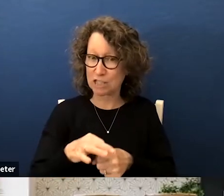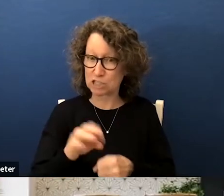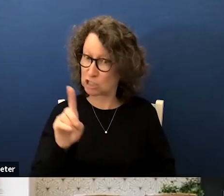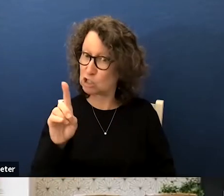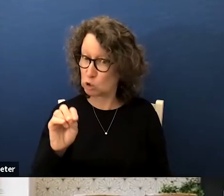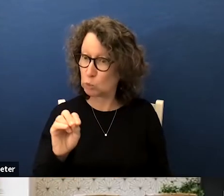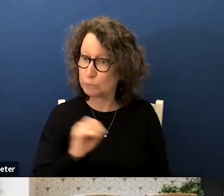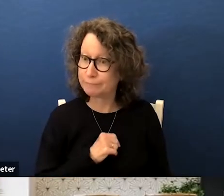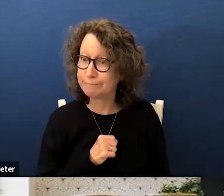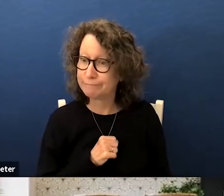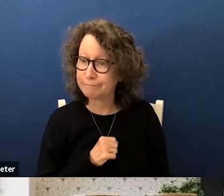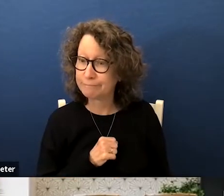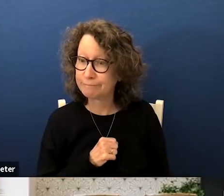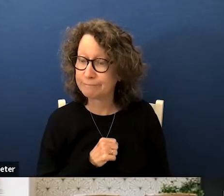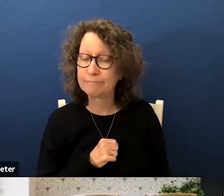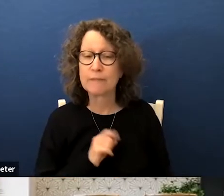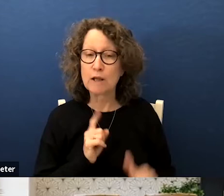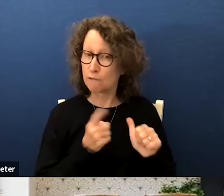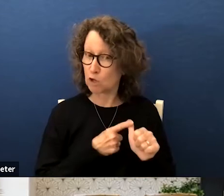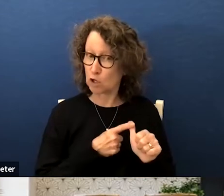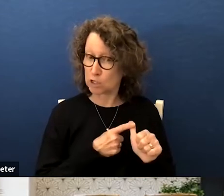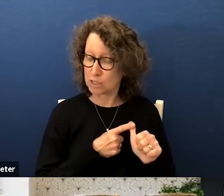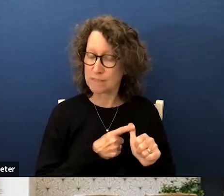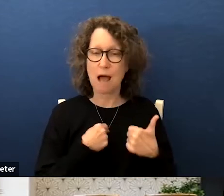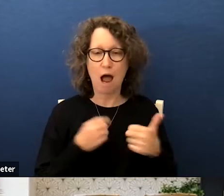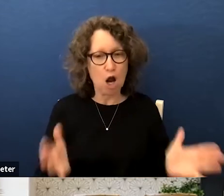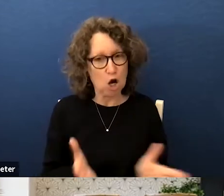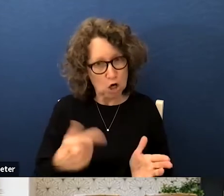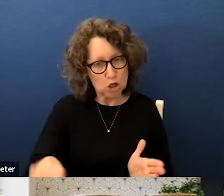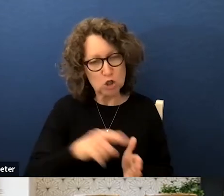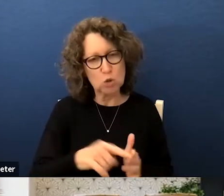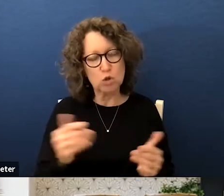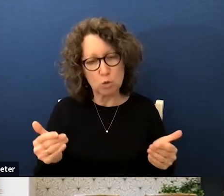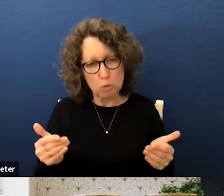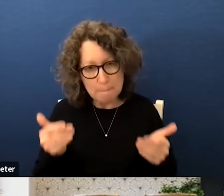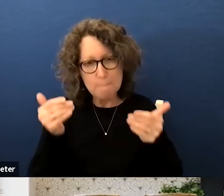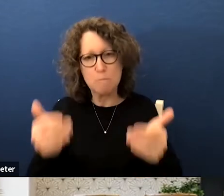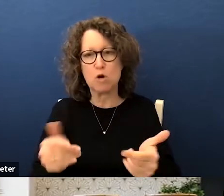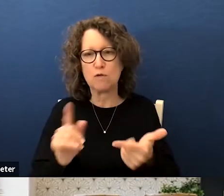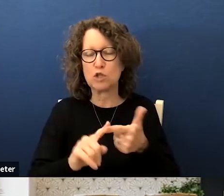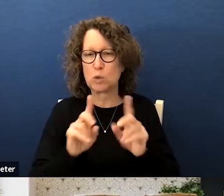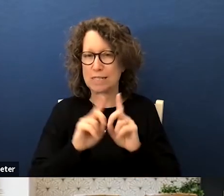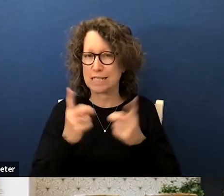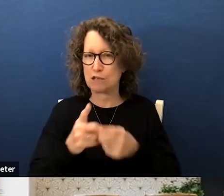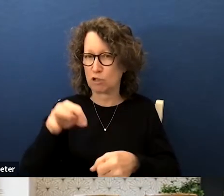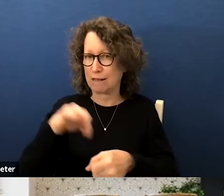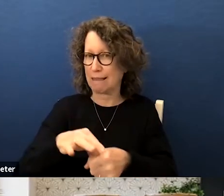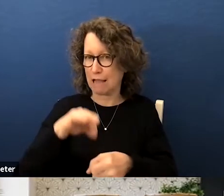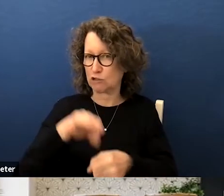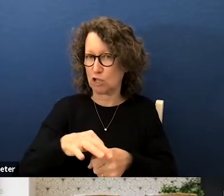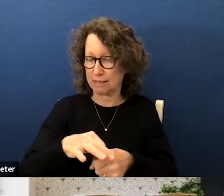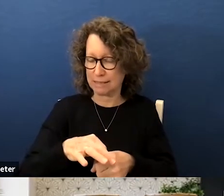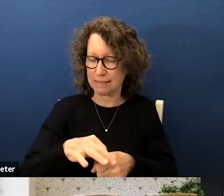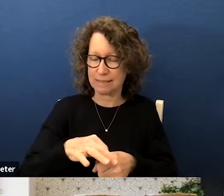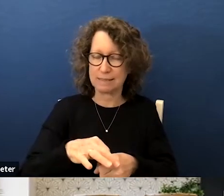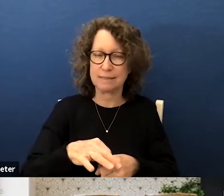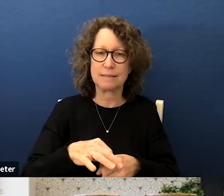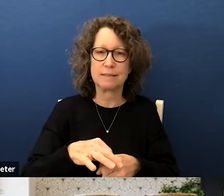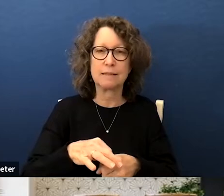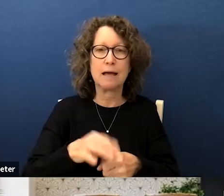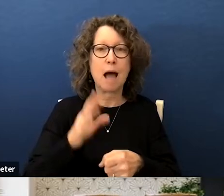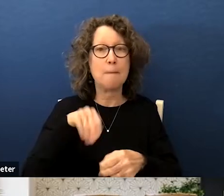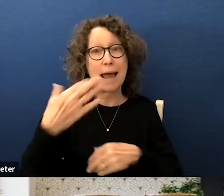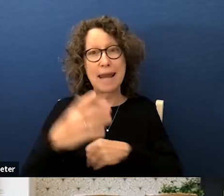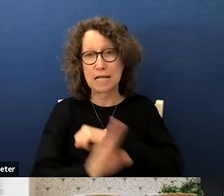first and foremost i urge you to move to district elections by next